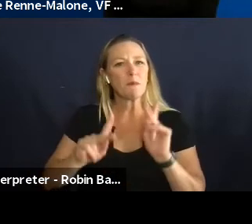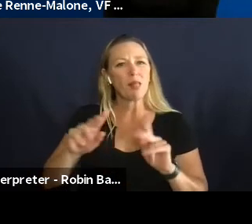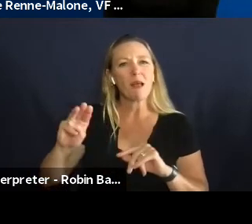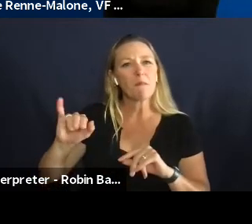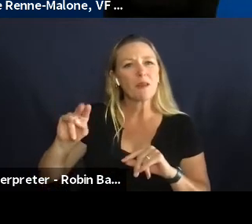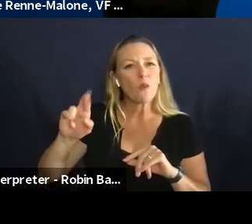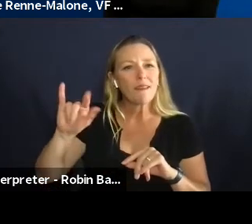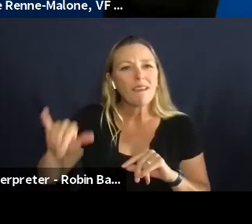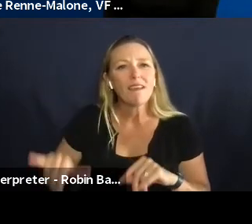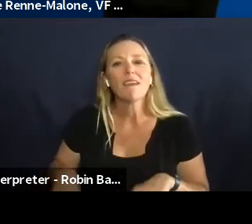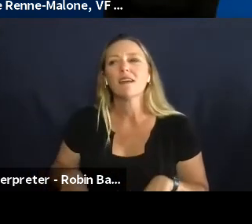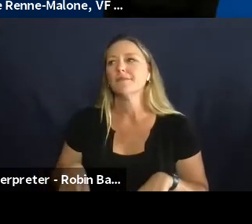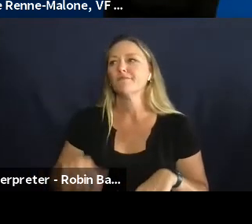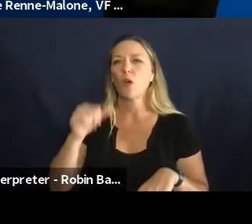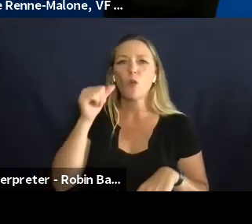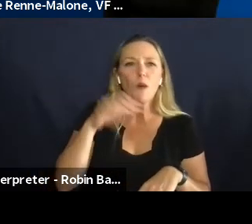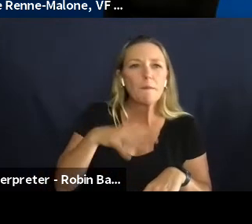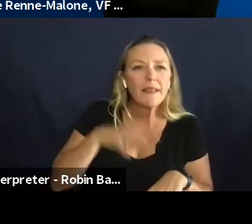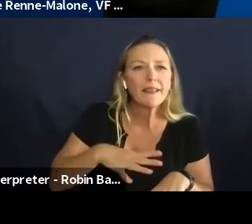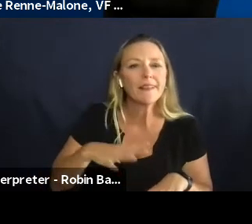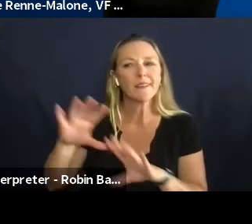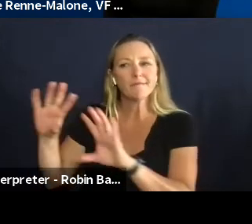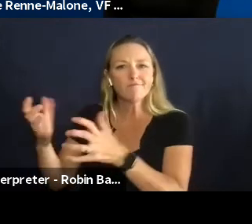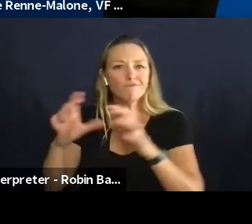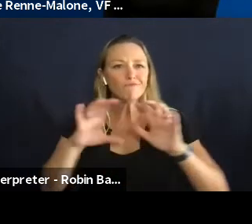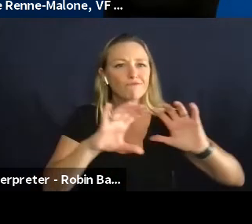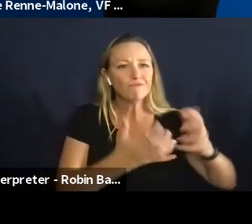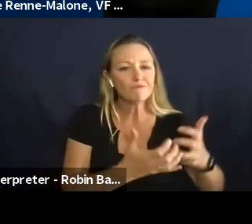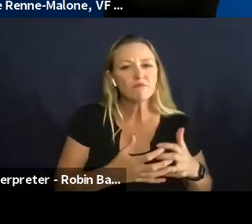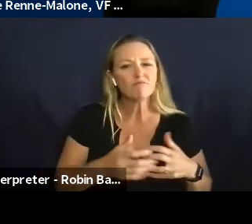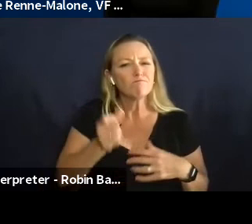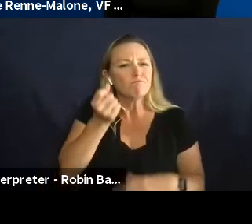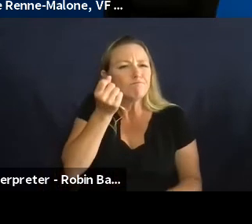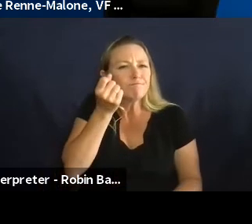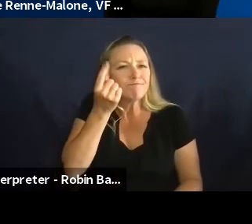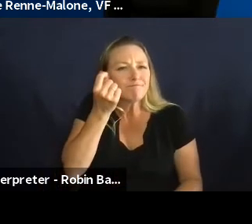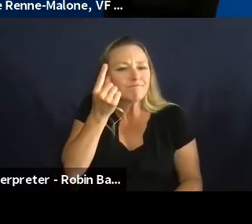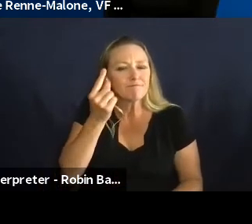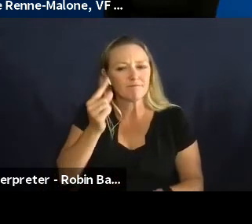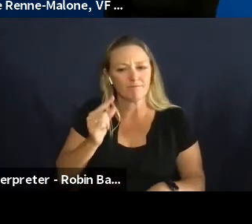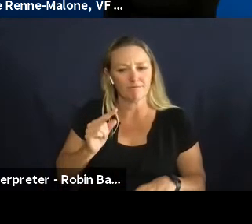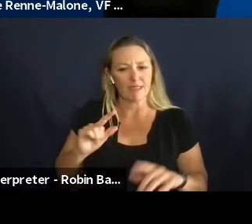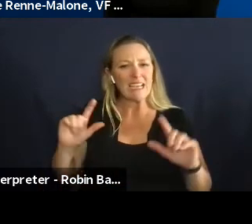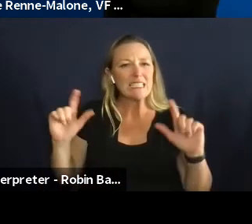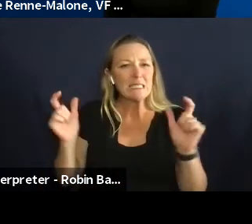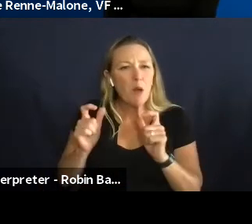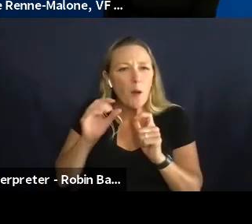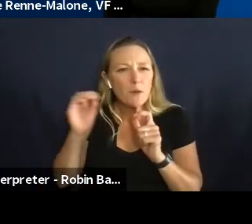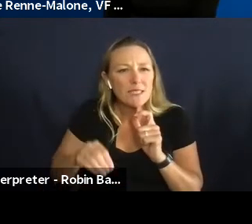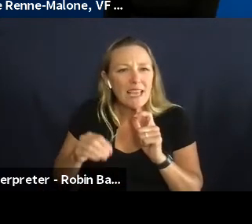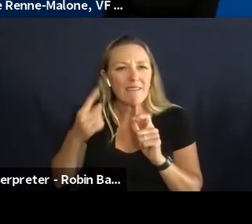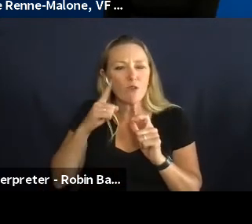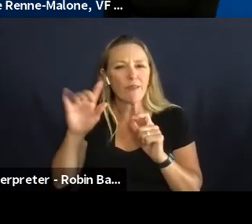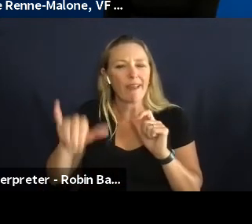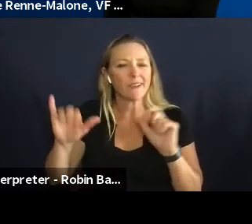and women um is that only a small percentage of um angel money and venture money goes